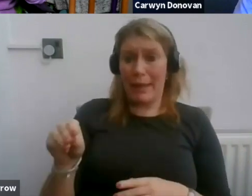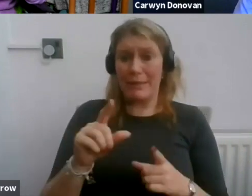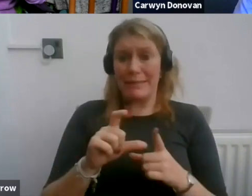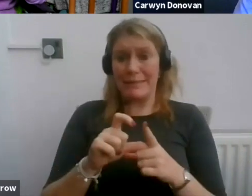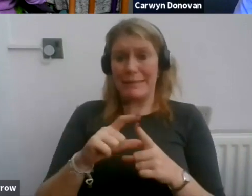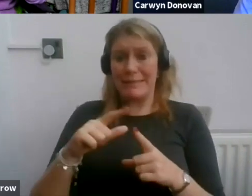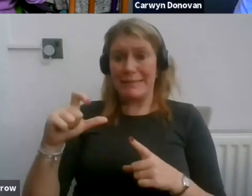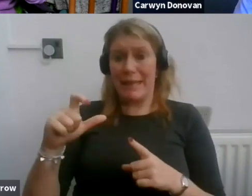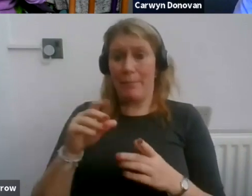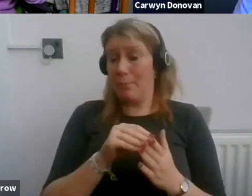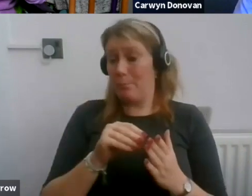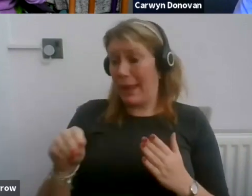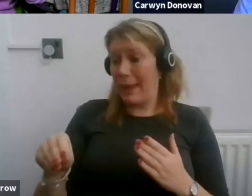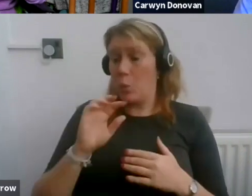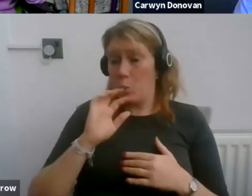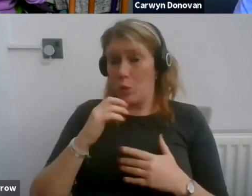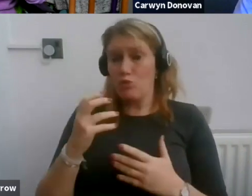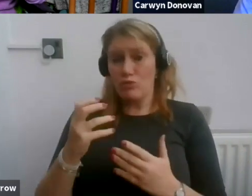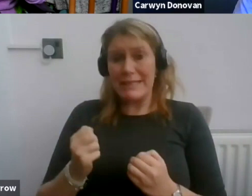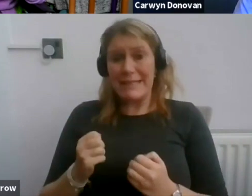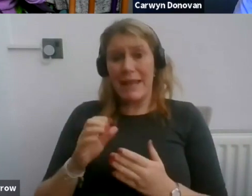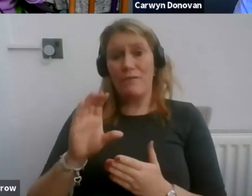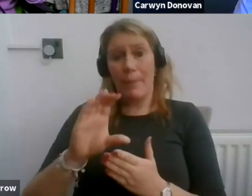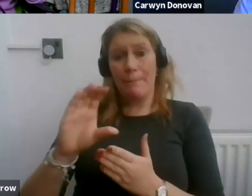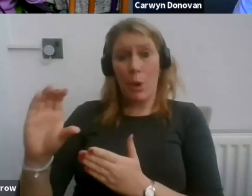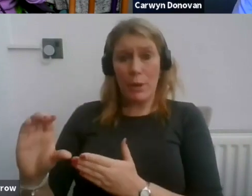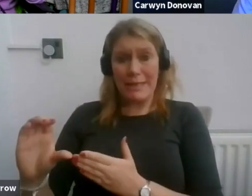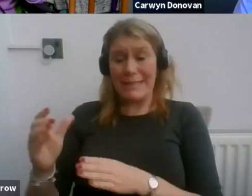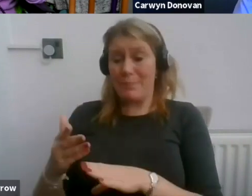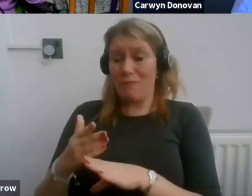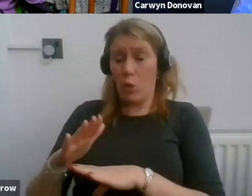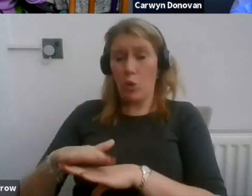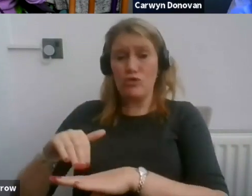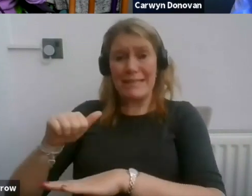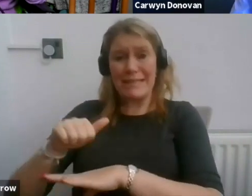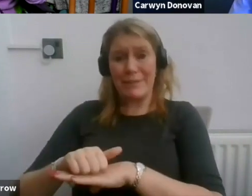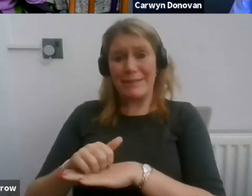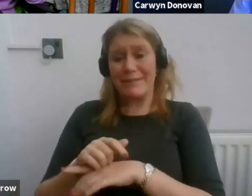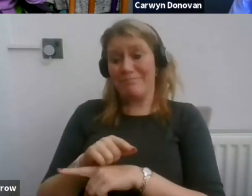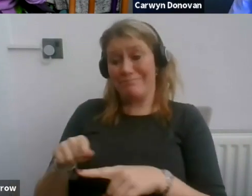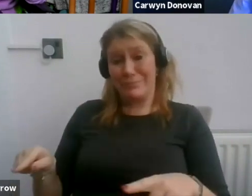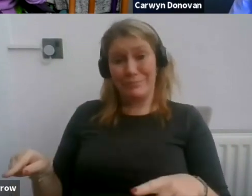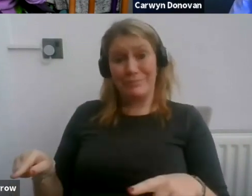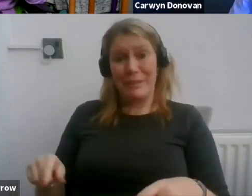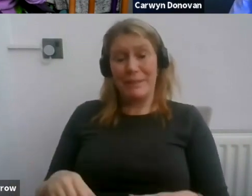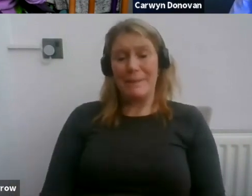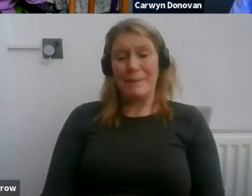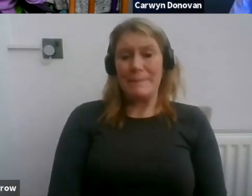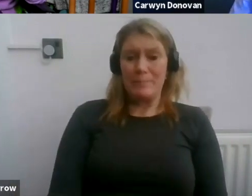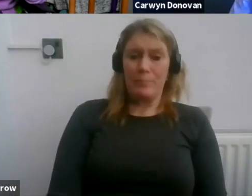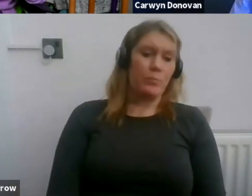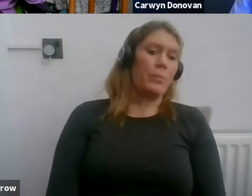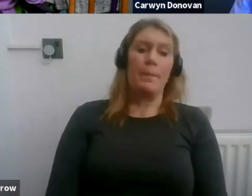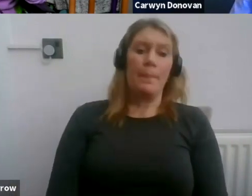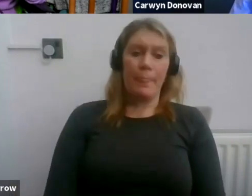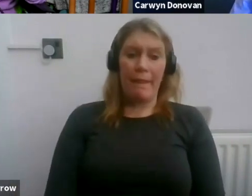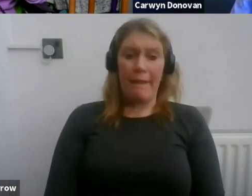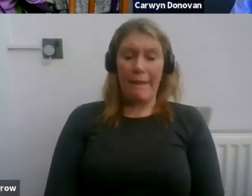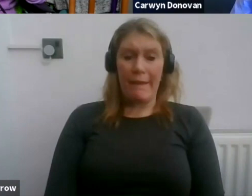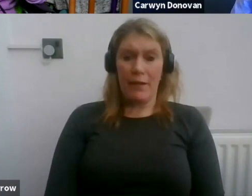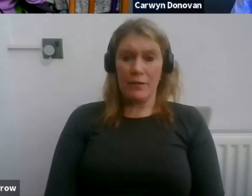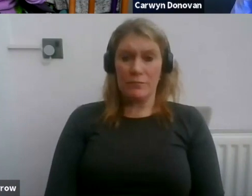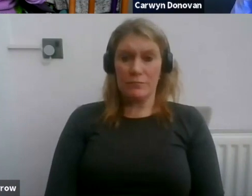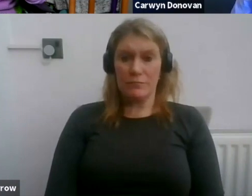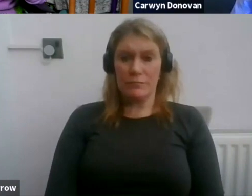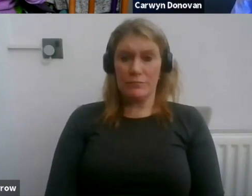that they would reach families by Christmas. But that is, you know, how